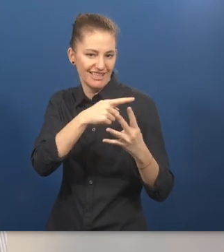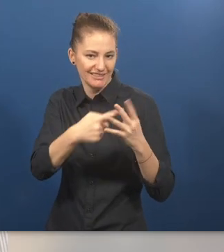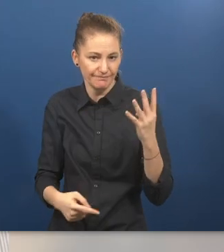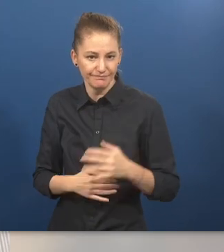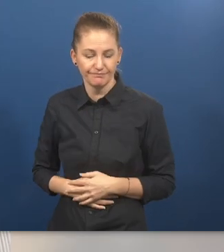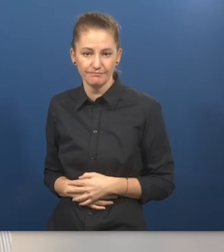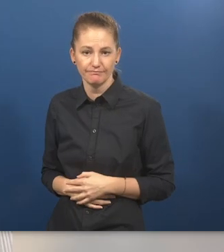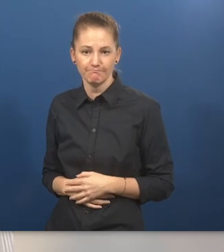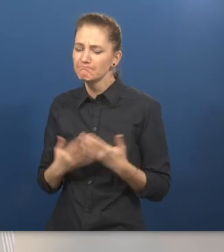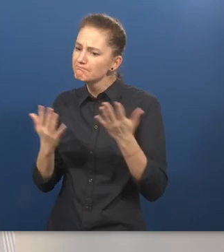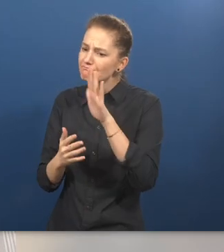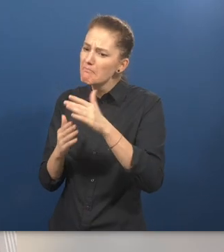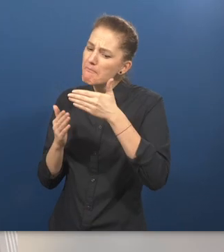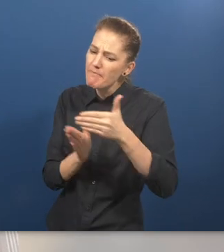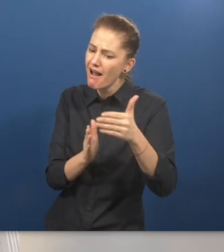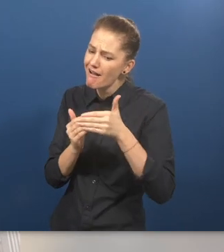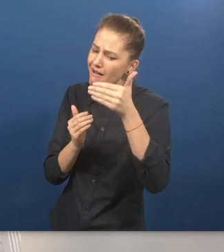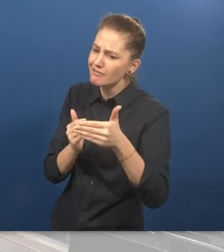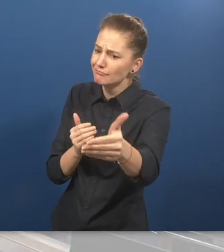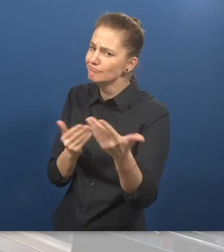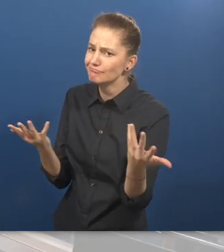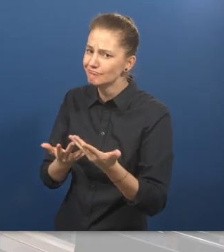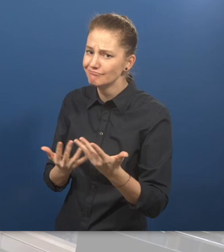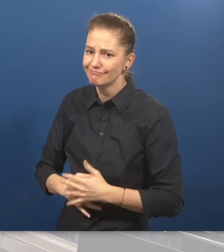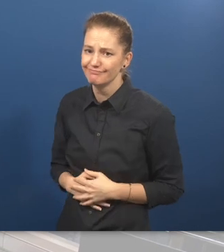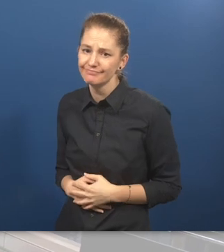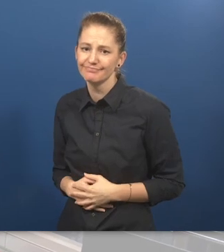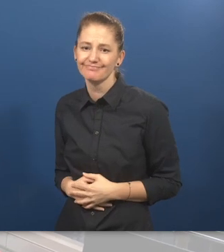What is next for Post-Secondary Education Initiative?